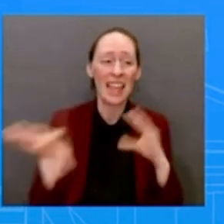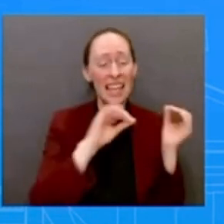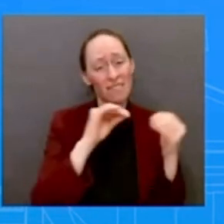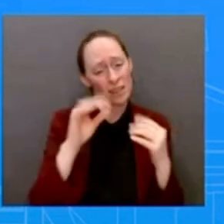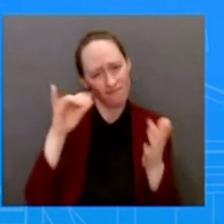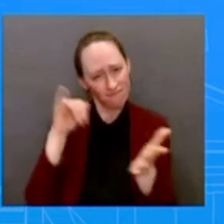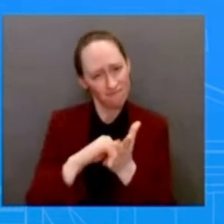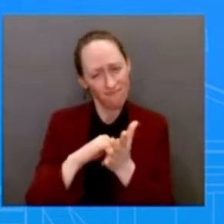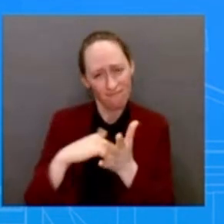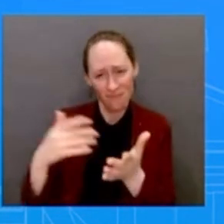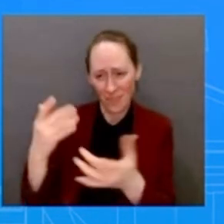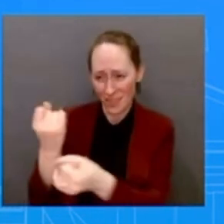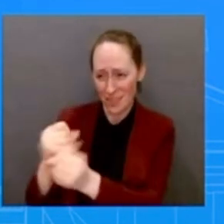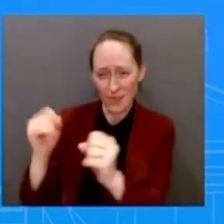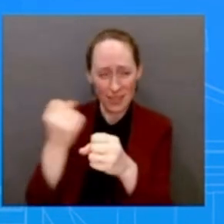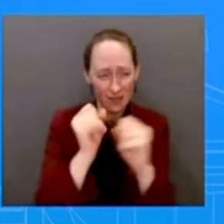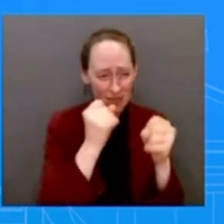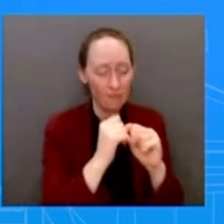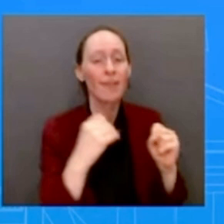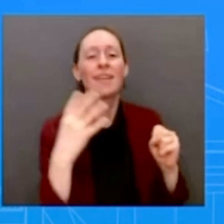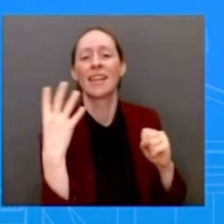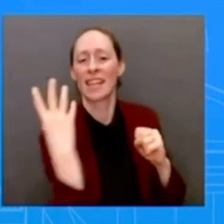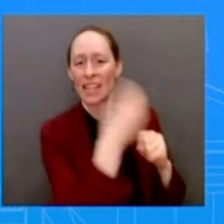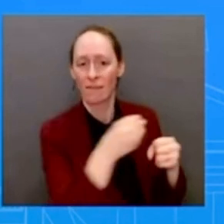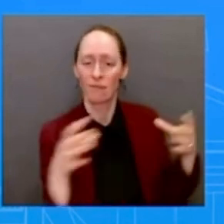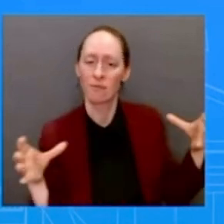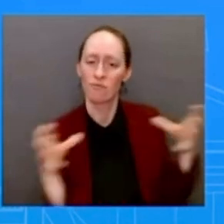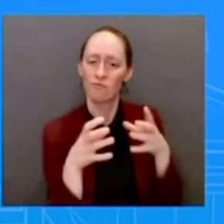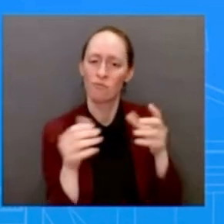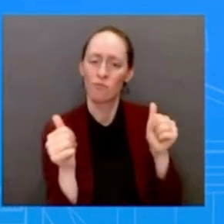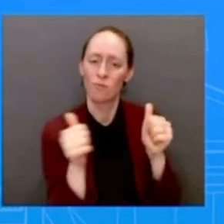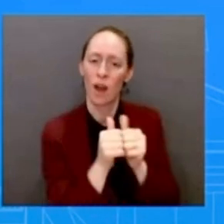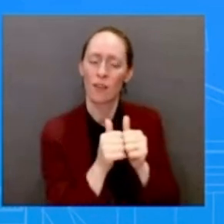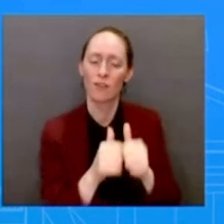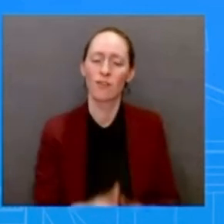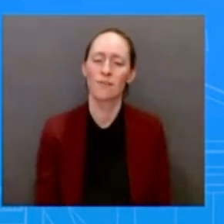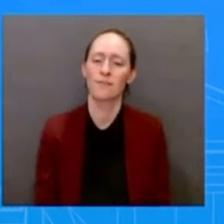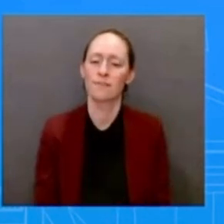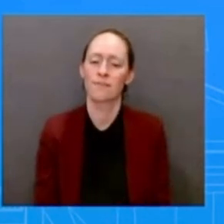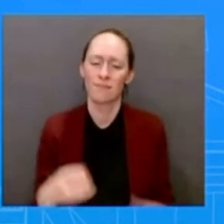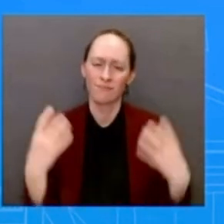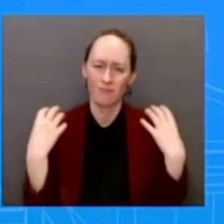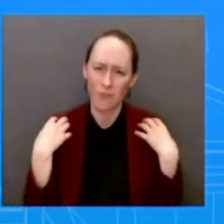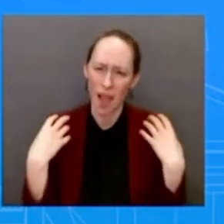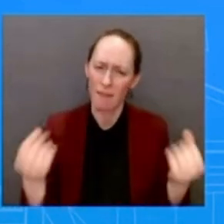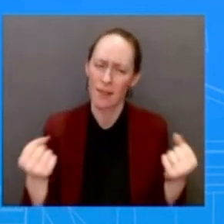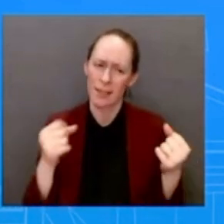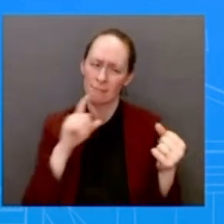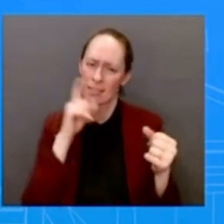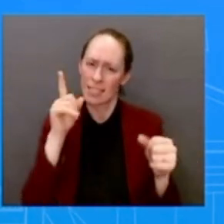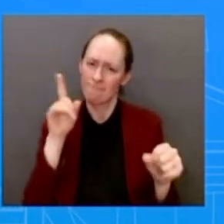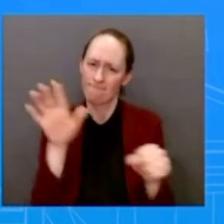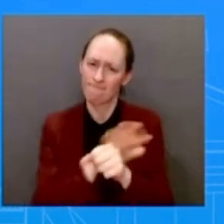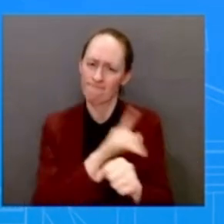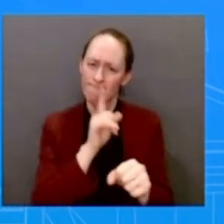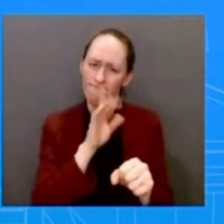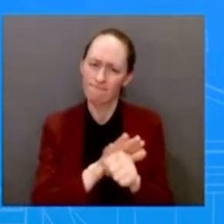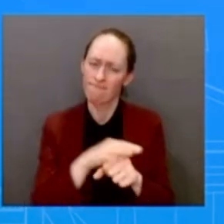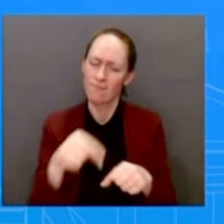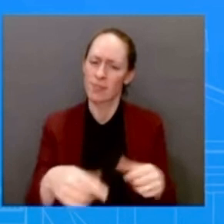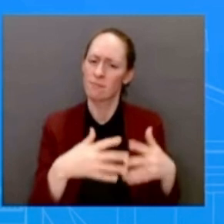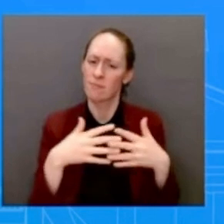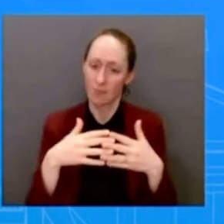and devotion to our country during this battle has been recognized before in the form of a silver star and a purple heart,